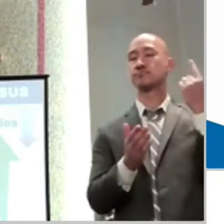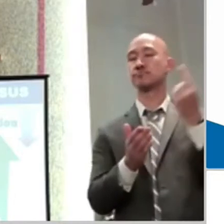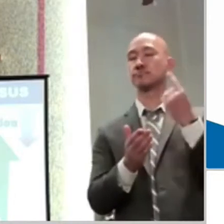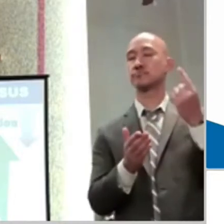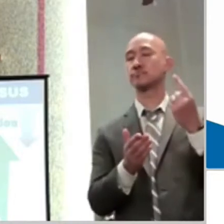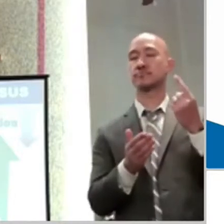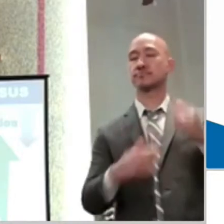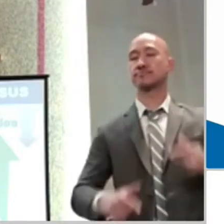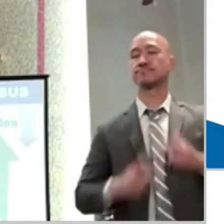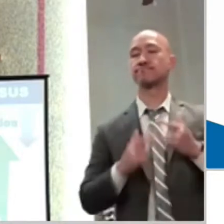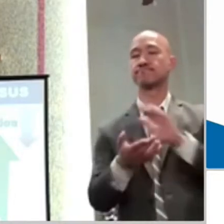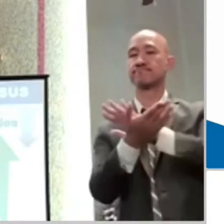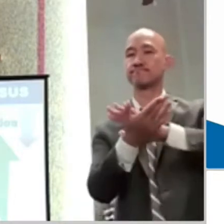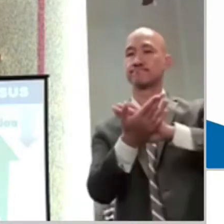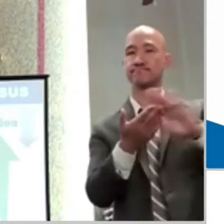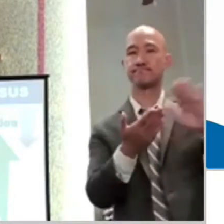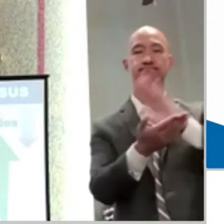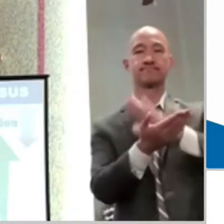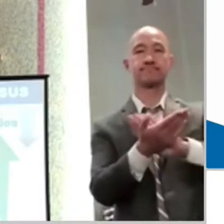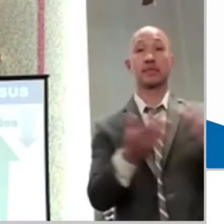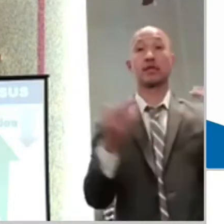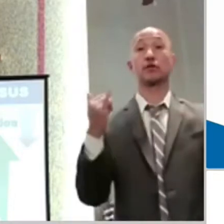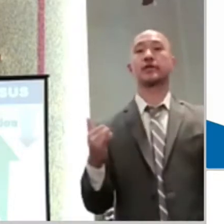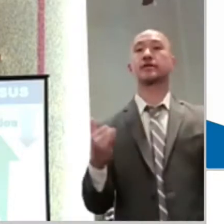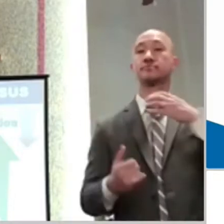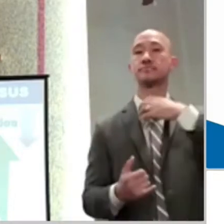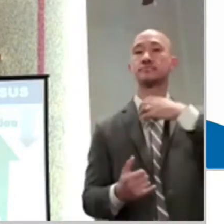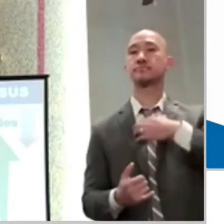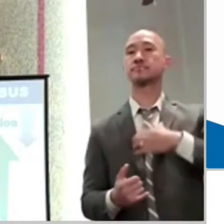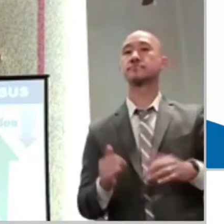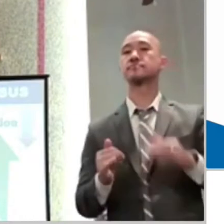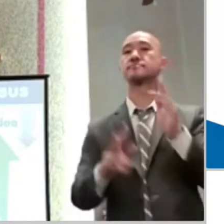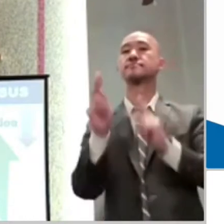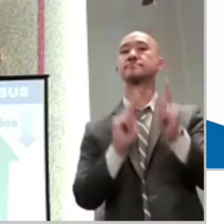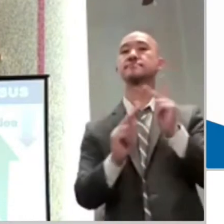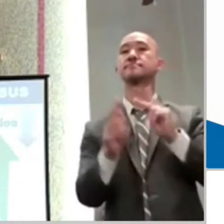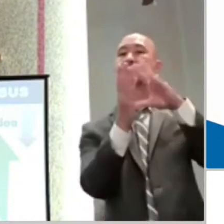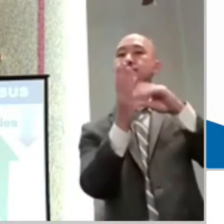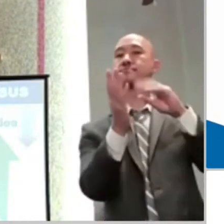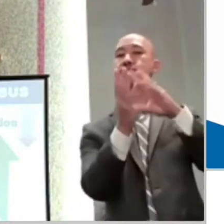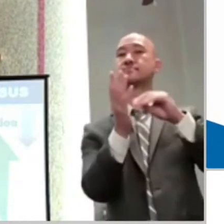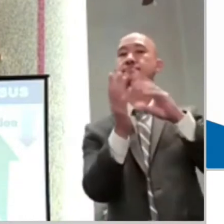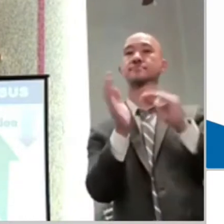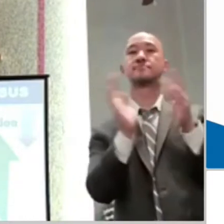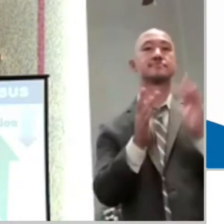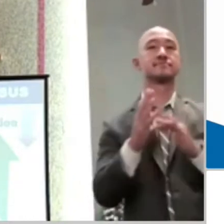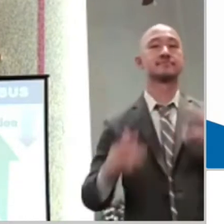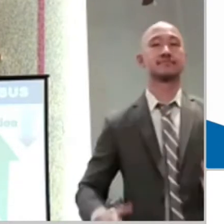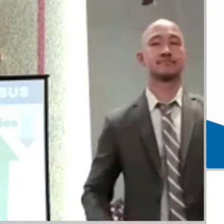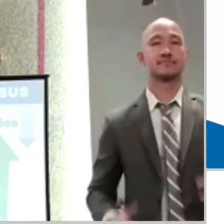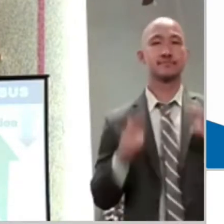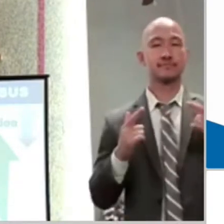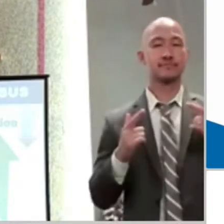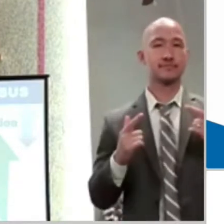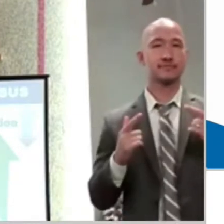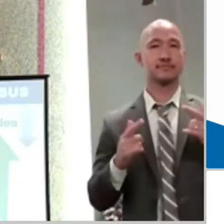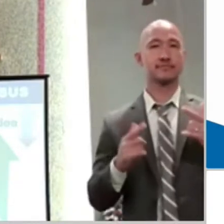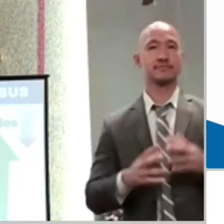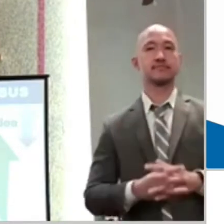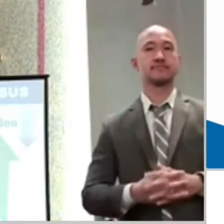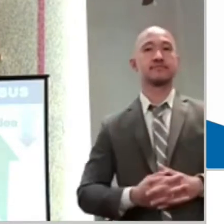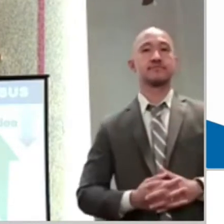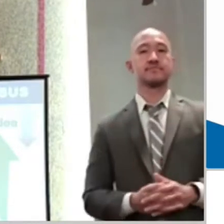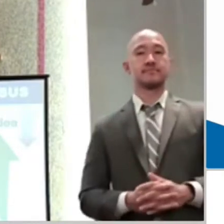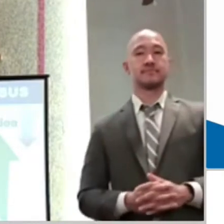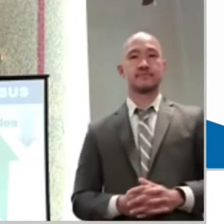and that he desires from us to him to keep until he returns. This is something that we